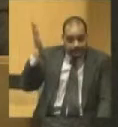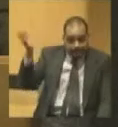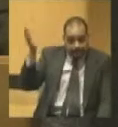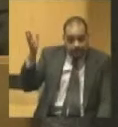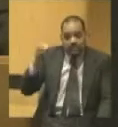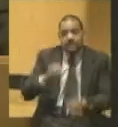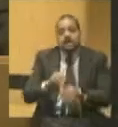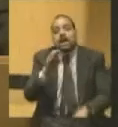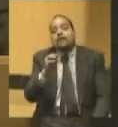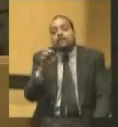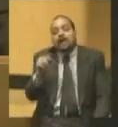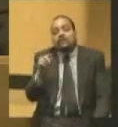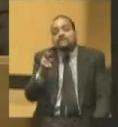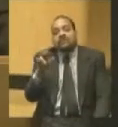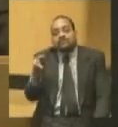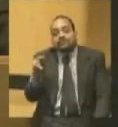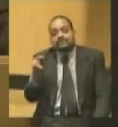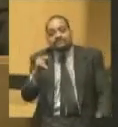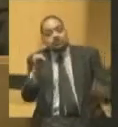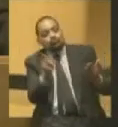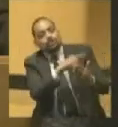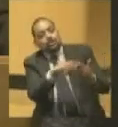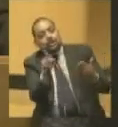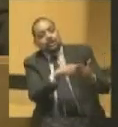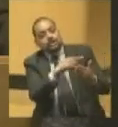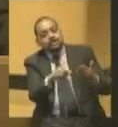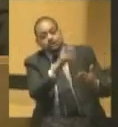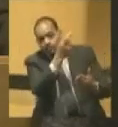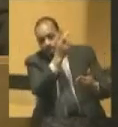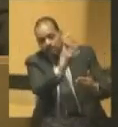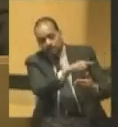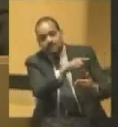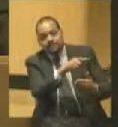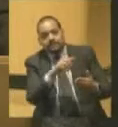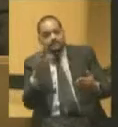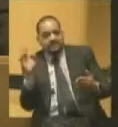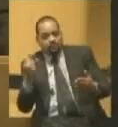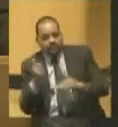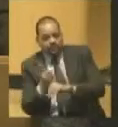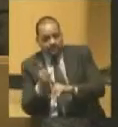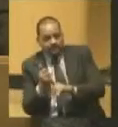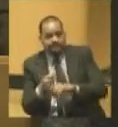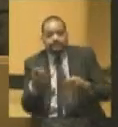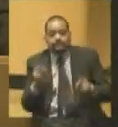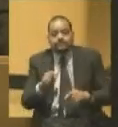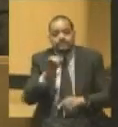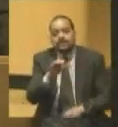criticizing the Republican administration. The military commander of the district was